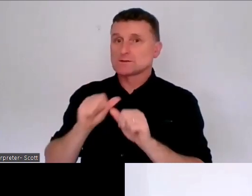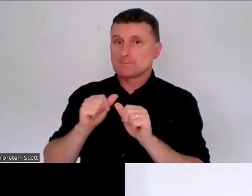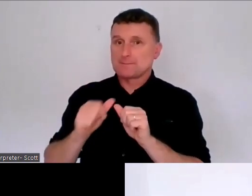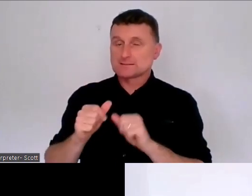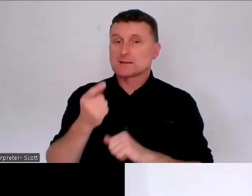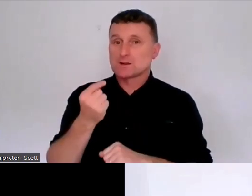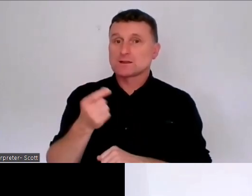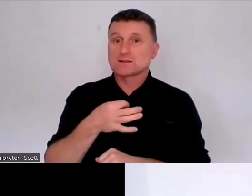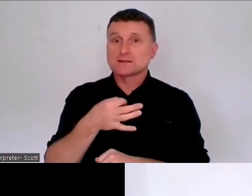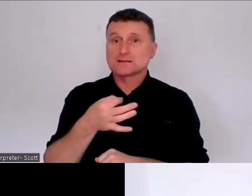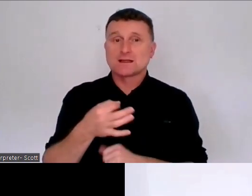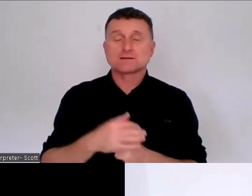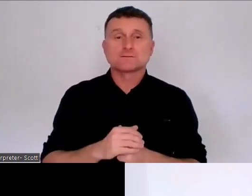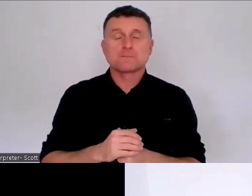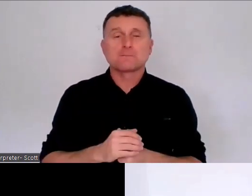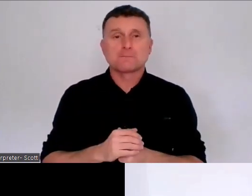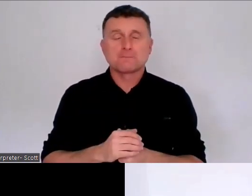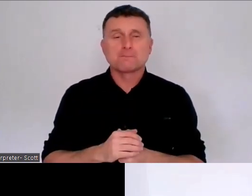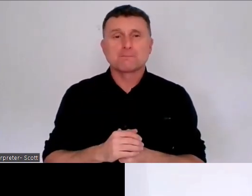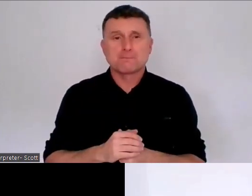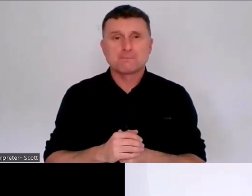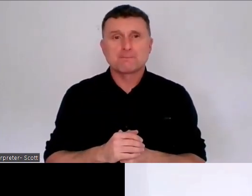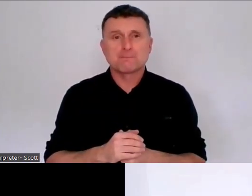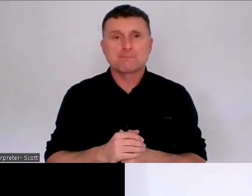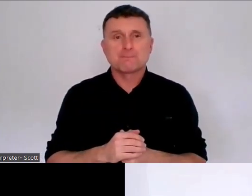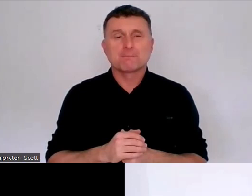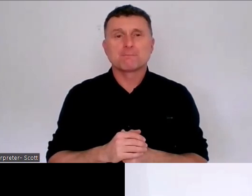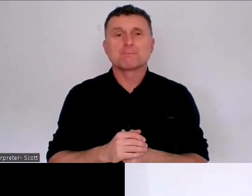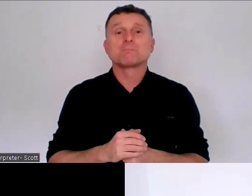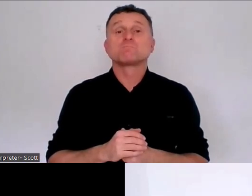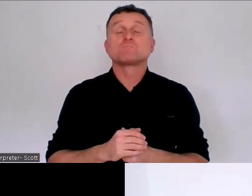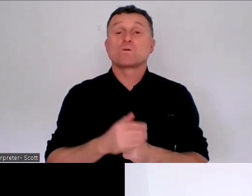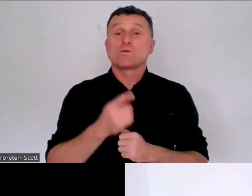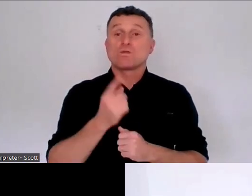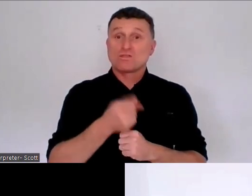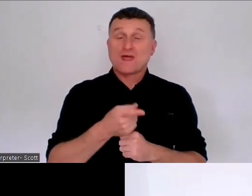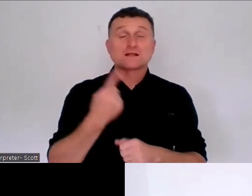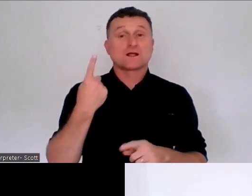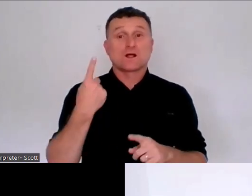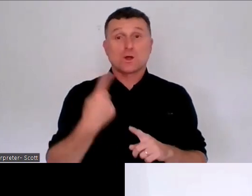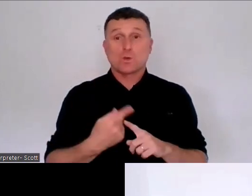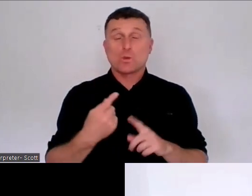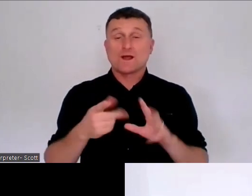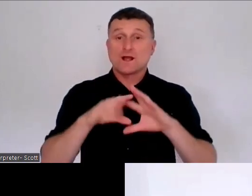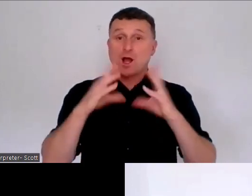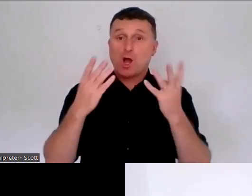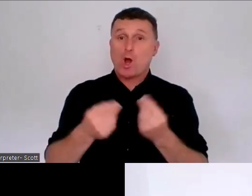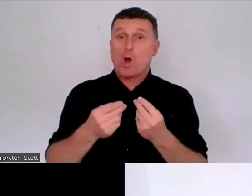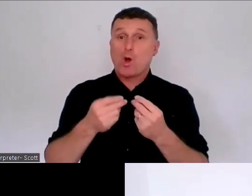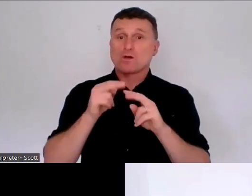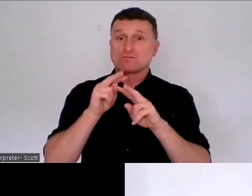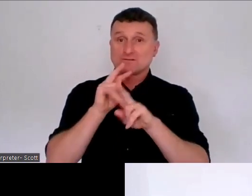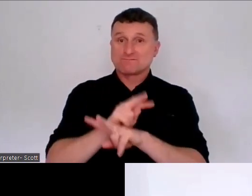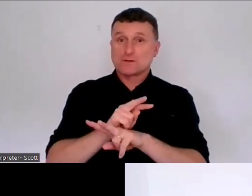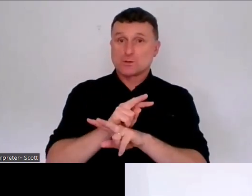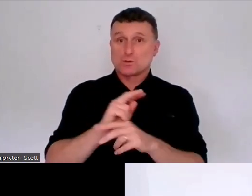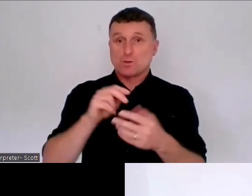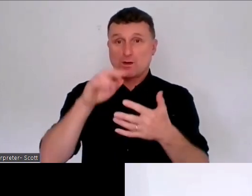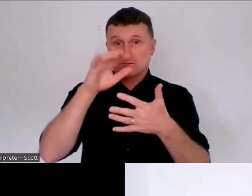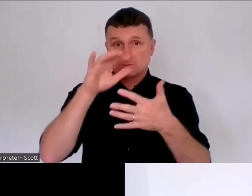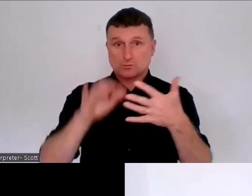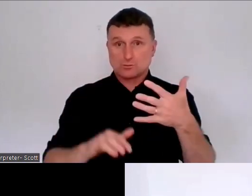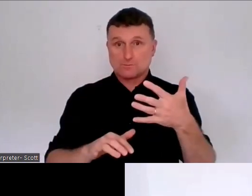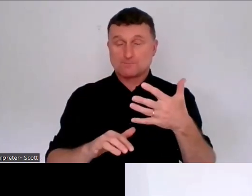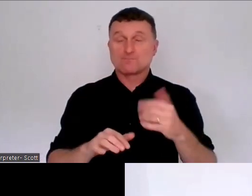So that's a whistle stop tour of the preliminary issues paper. And so we've reached the final